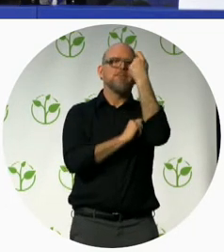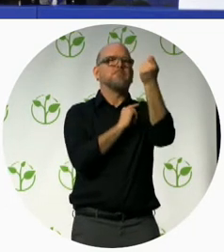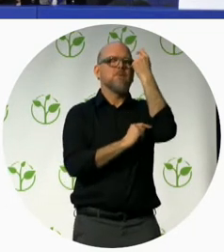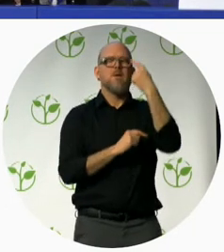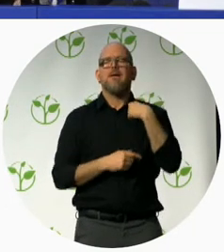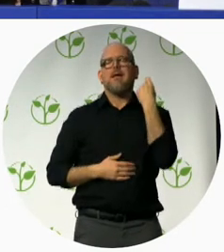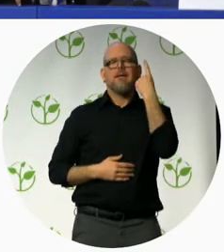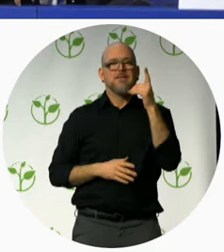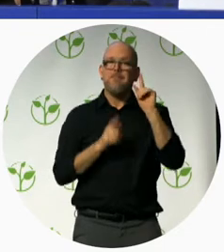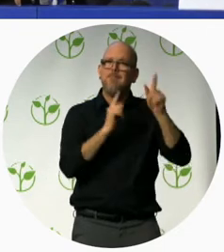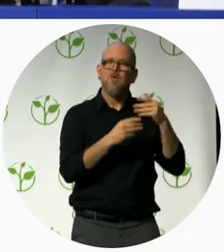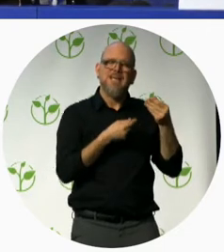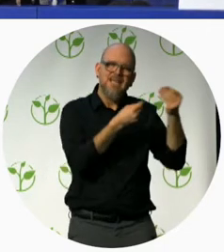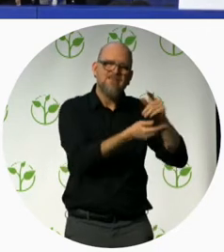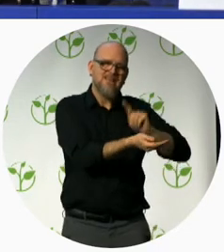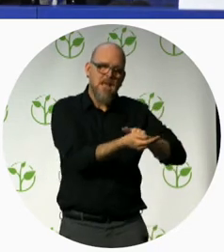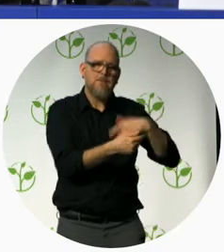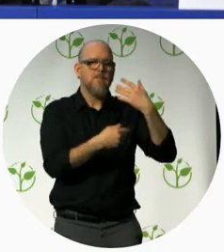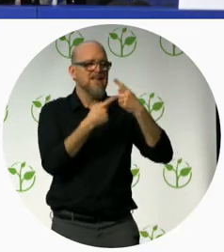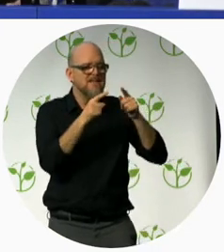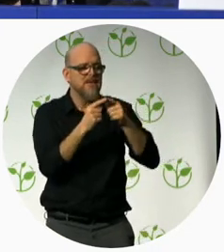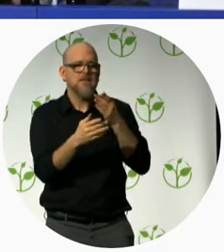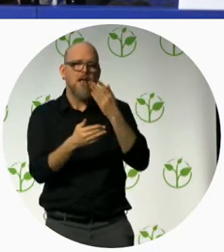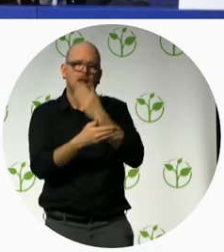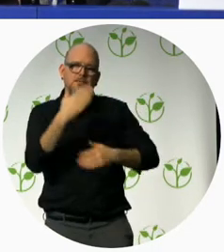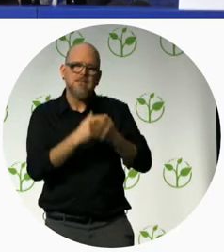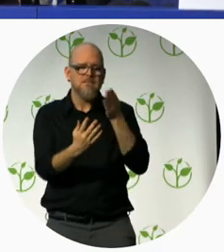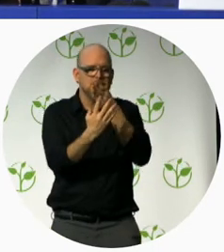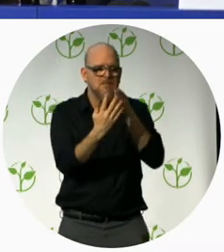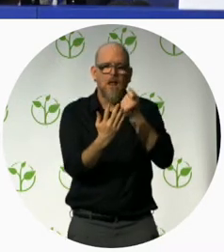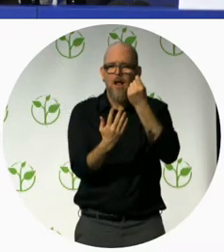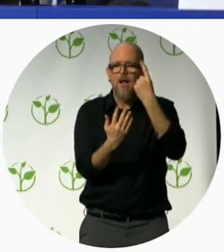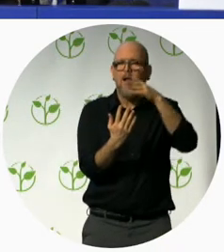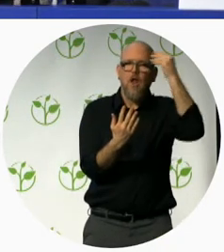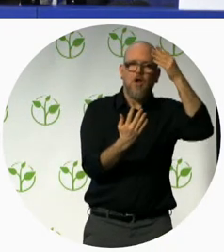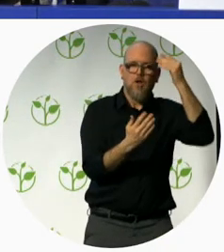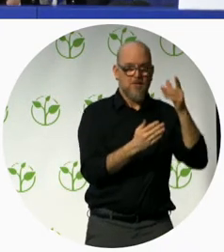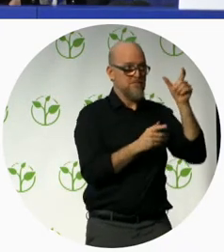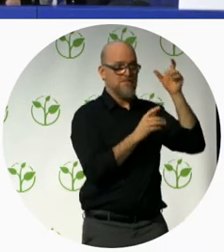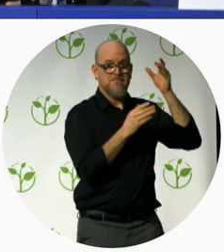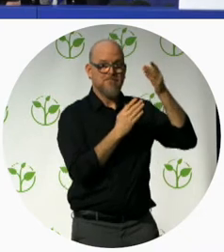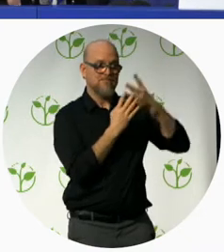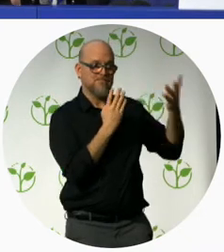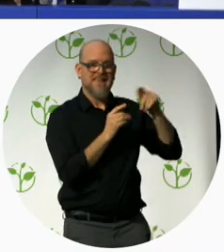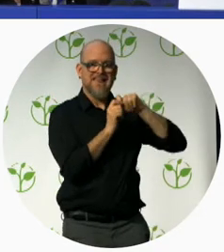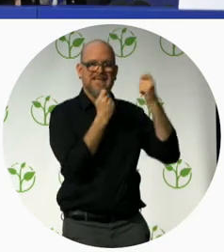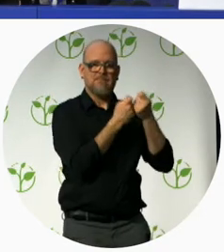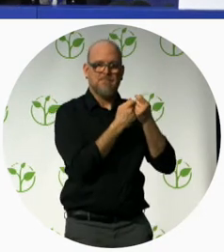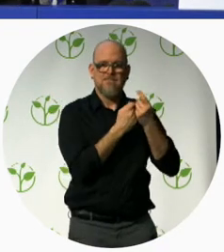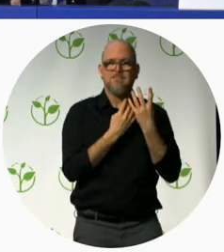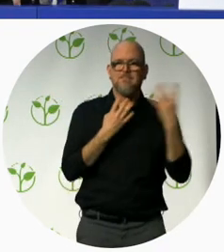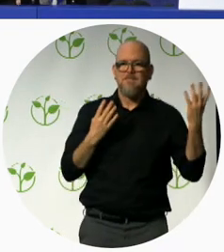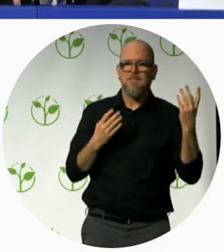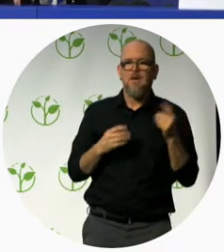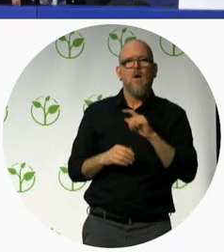all 3,000 ASUTA employees participated in this educational session and every new worker participates in